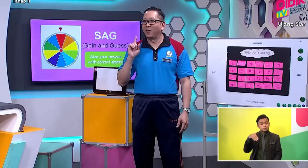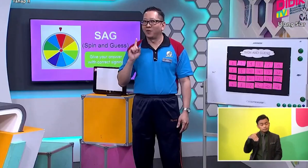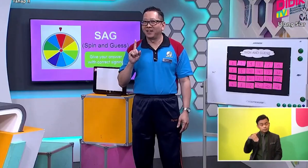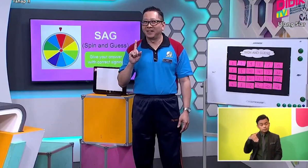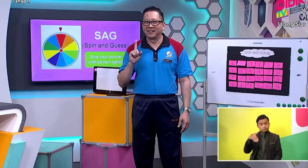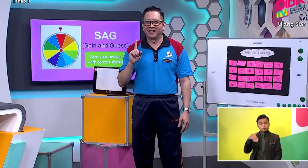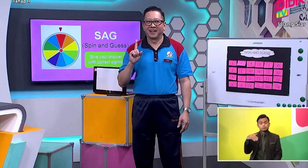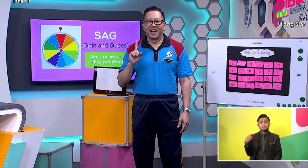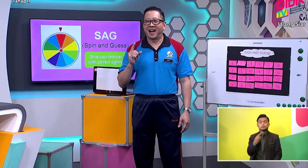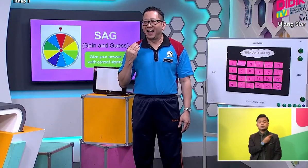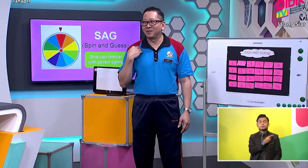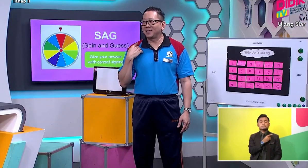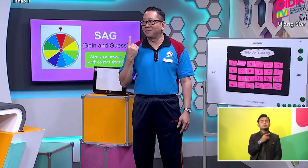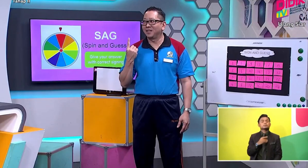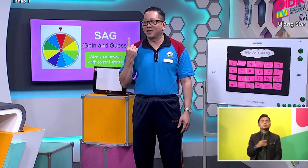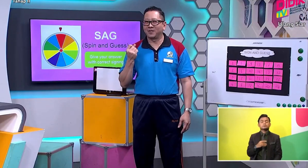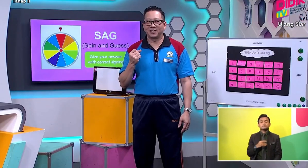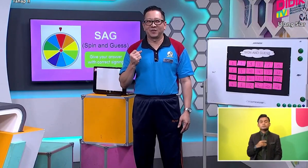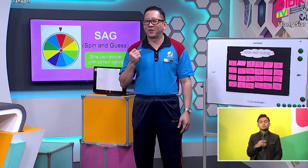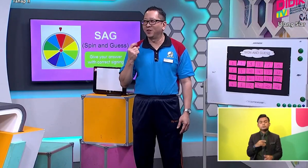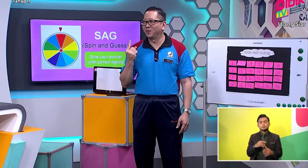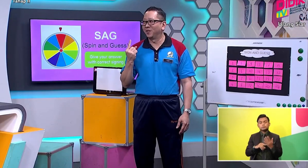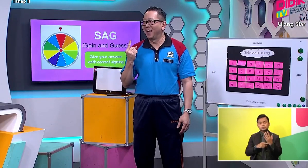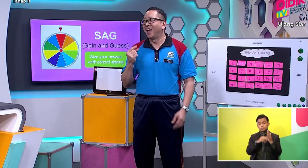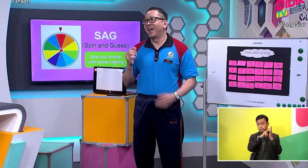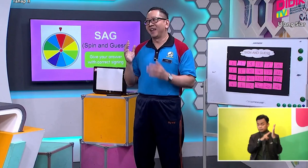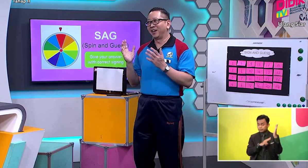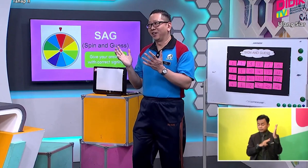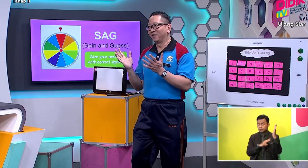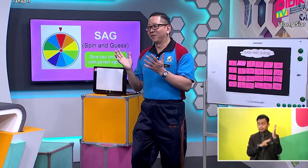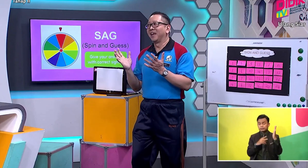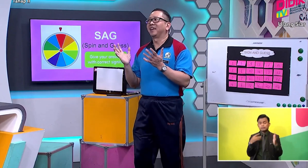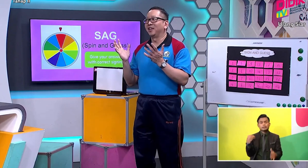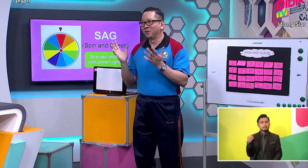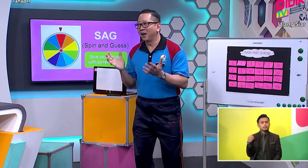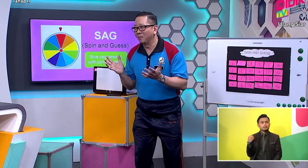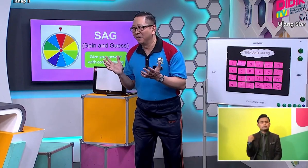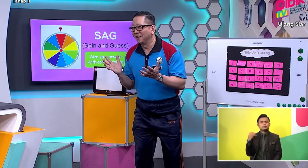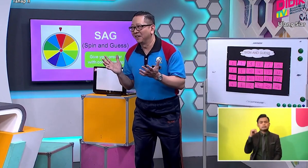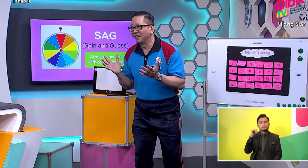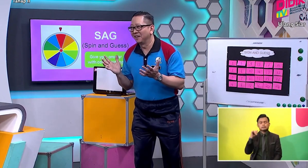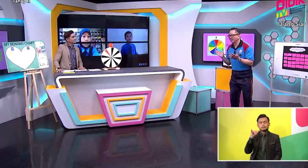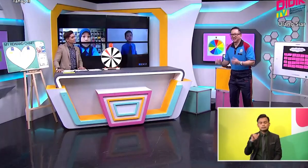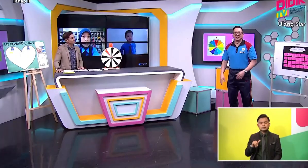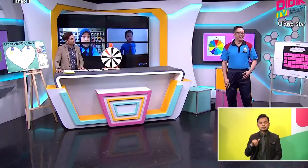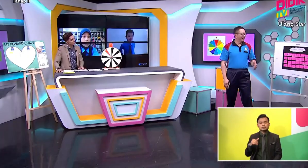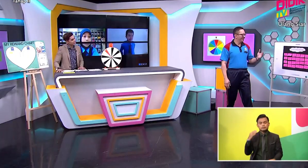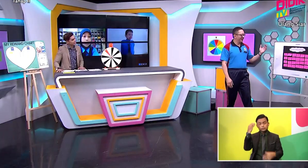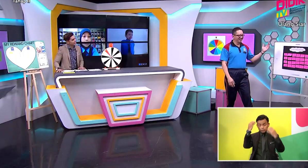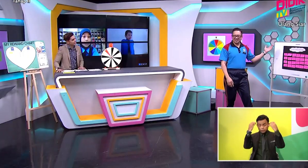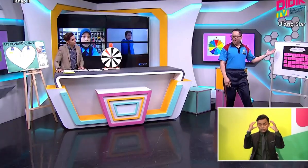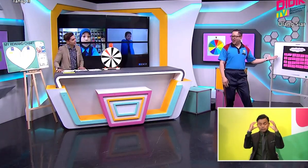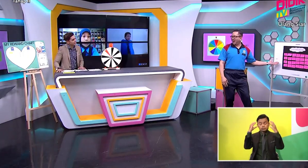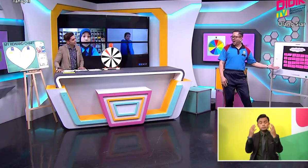begin our reading I have something special for you And Hanif, can you help me? Yes Mr. Ko